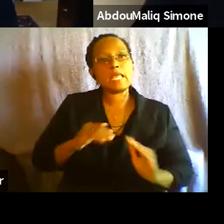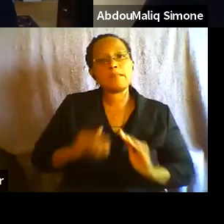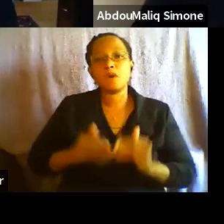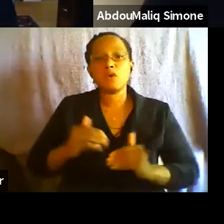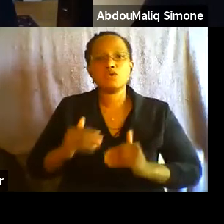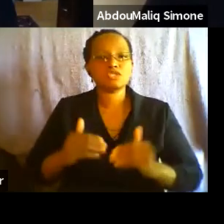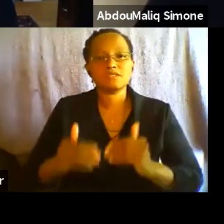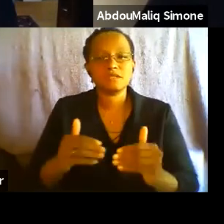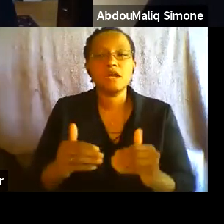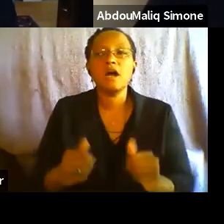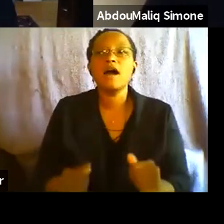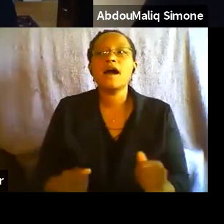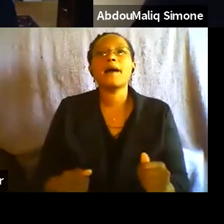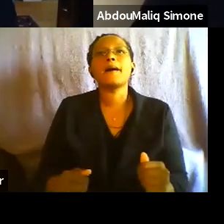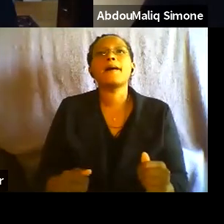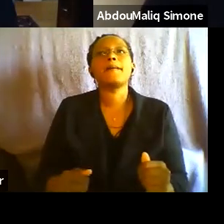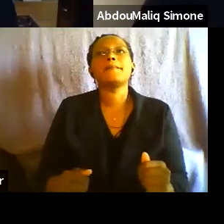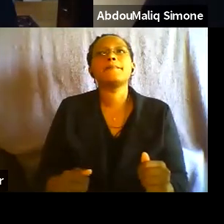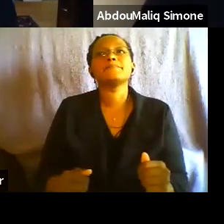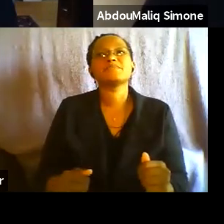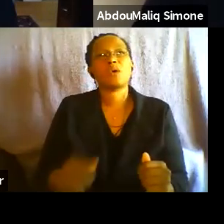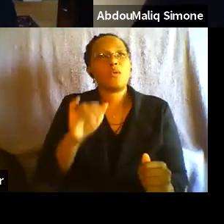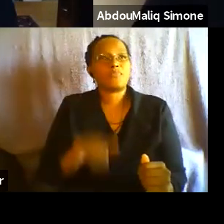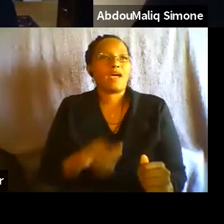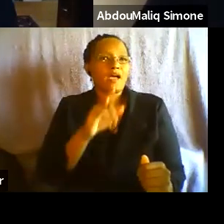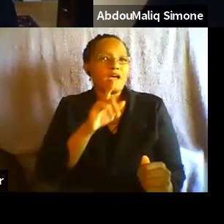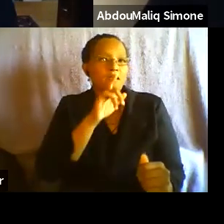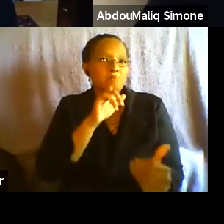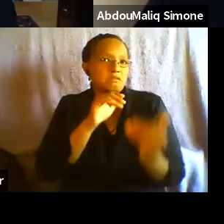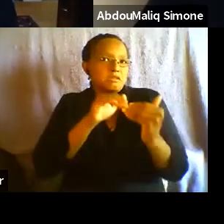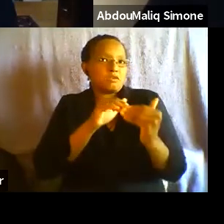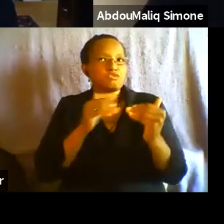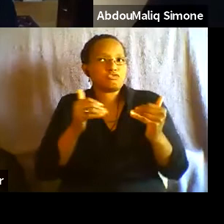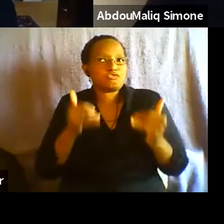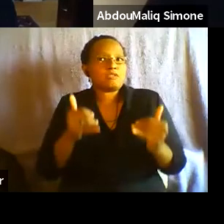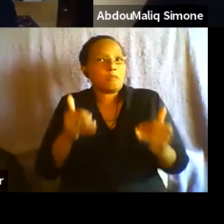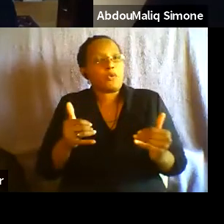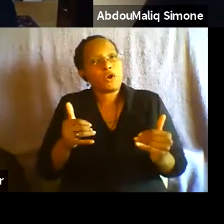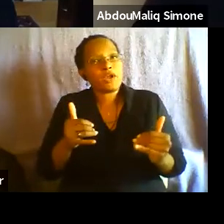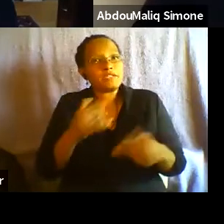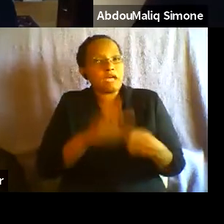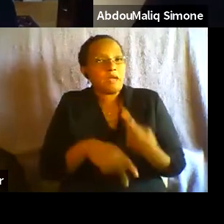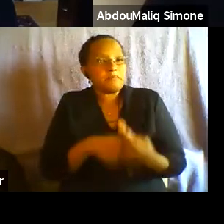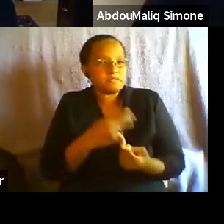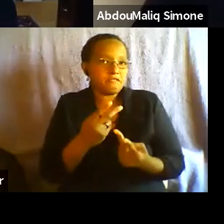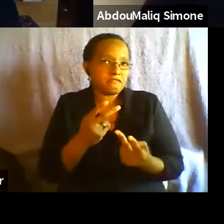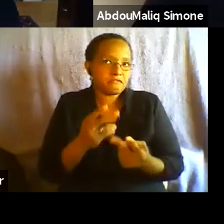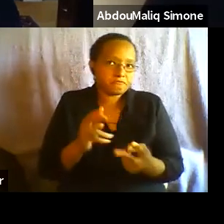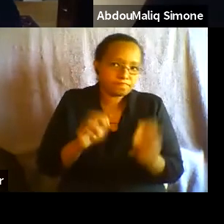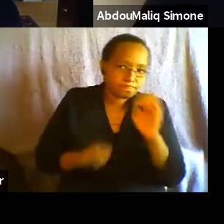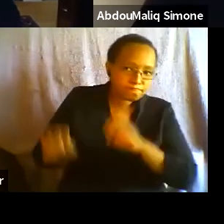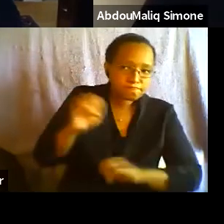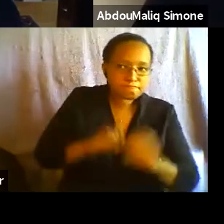version of contemporary forms of, of evaluation. But at the same time, it's a way to,